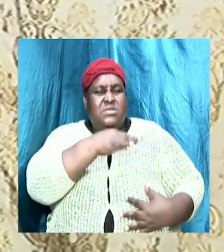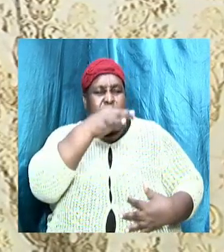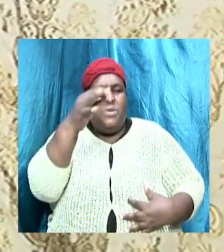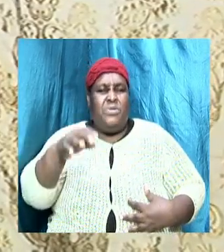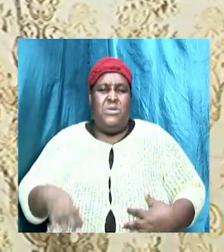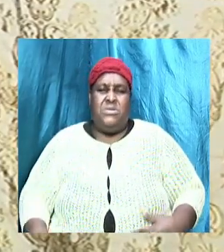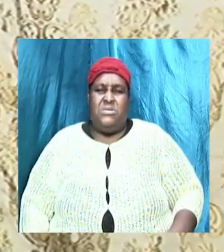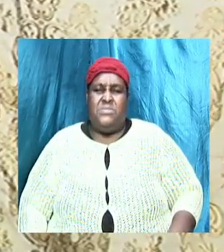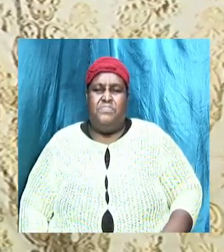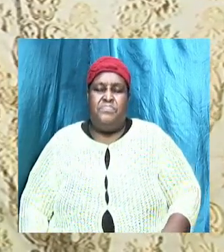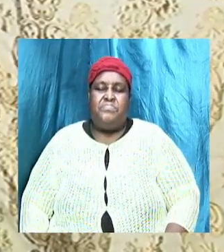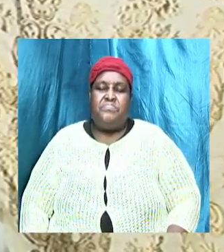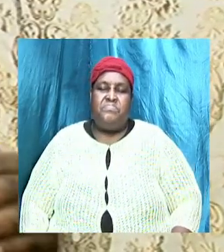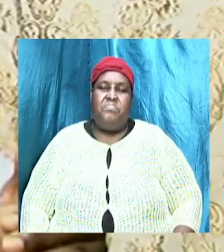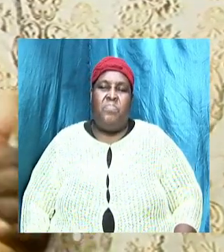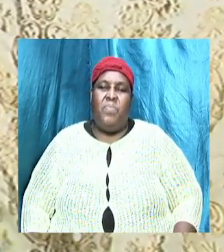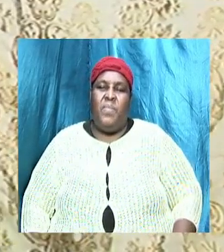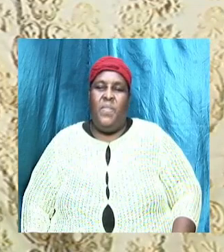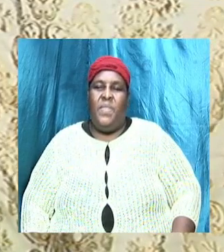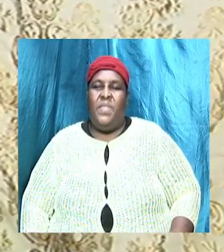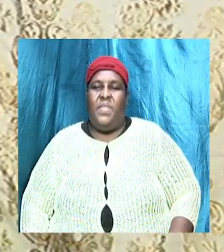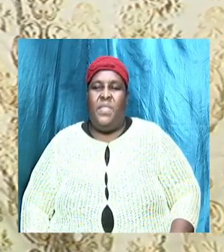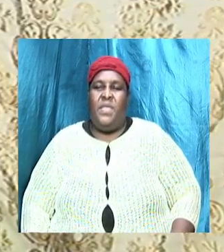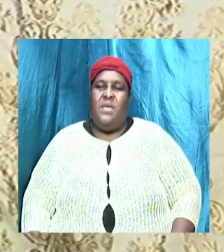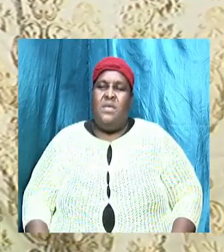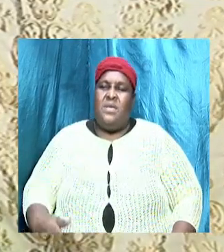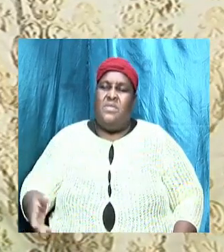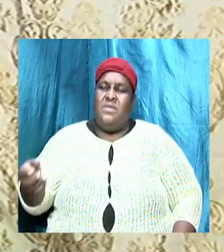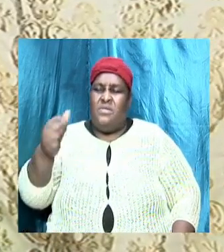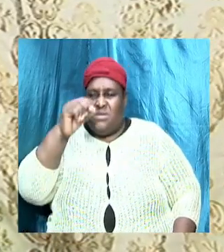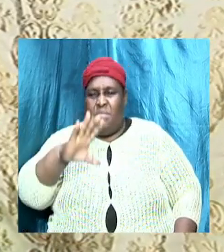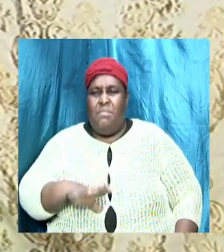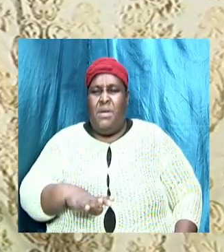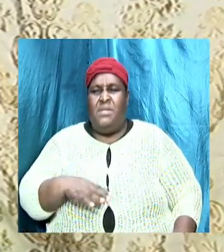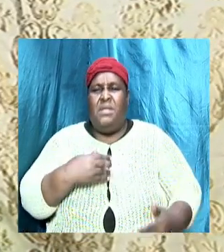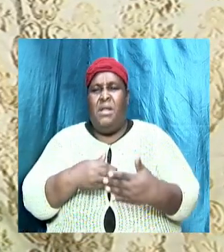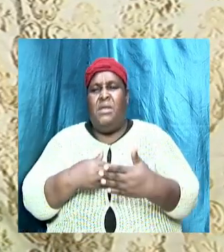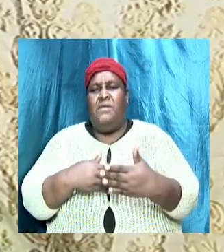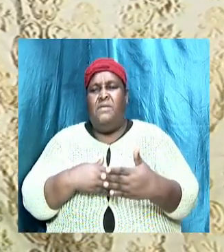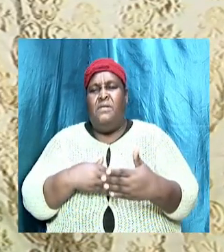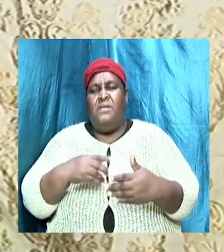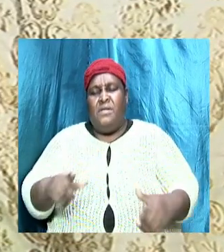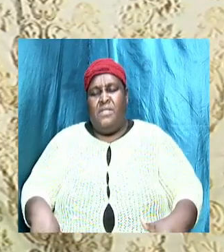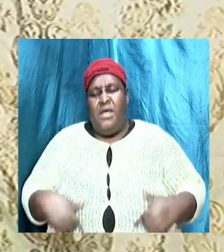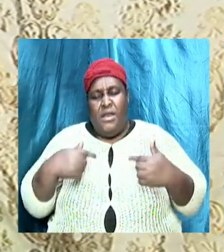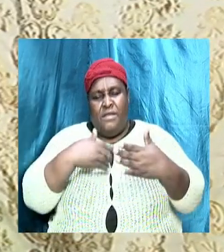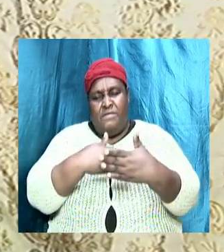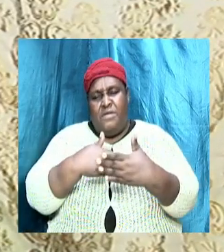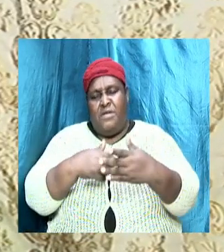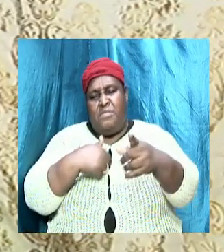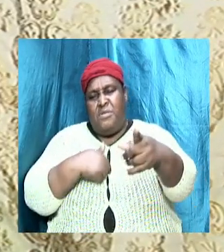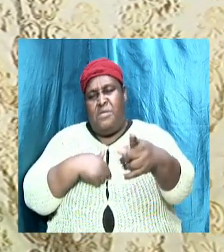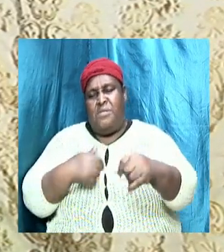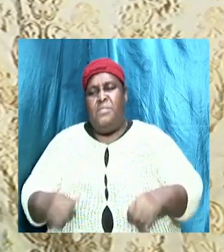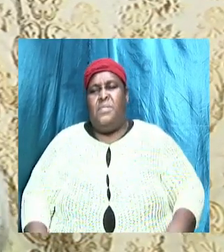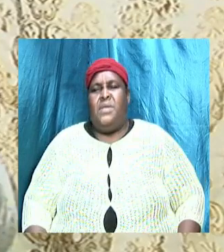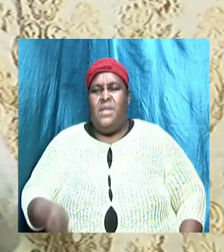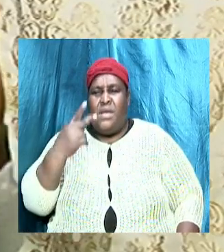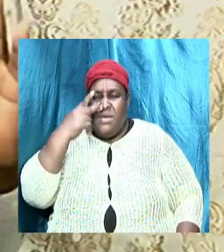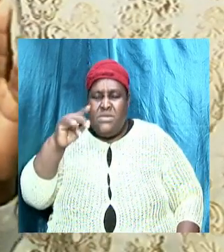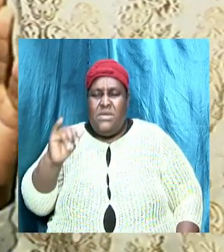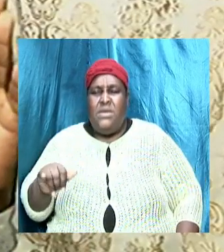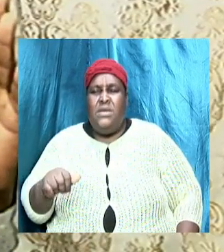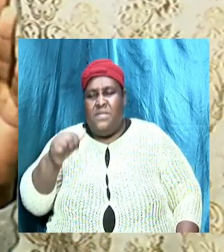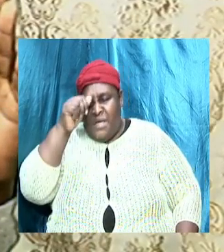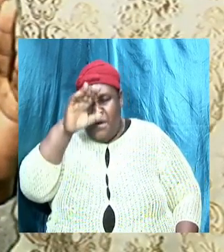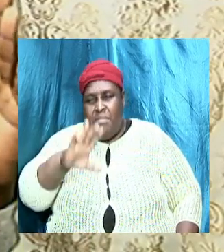gentleman that lives in close proximity to my house and I have seen that man for years one